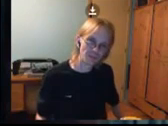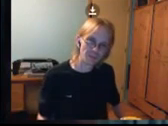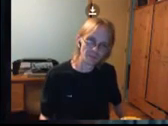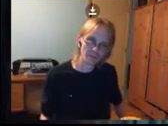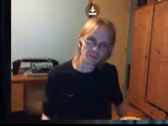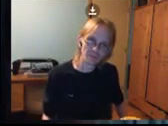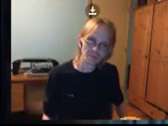All right. now. I'm